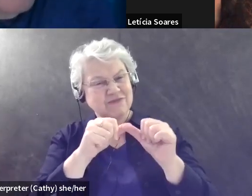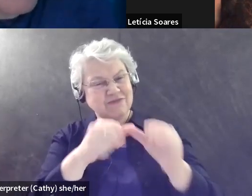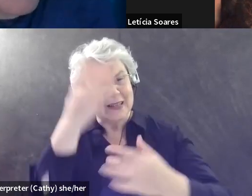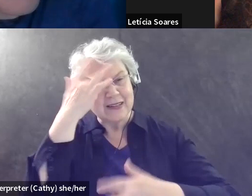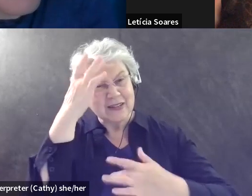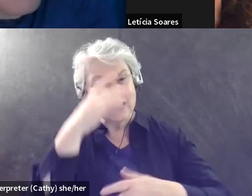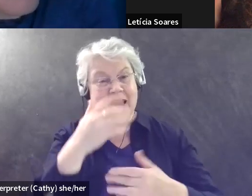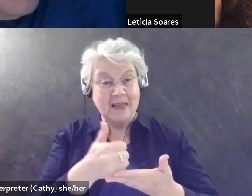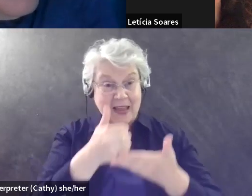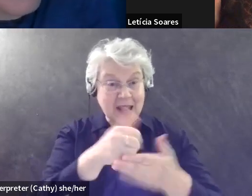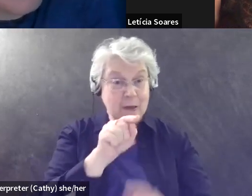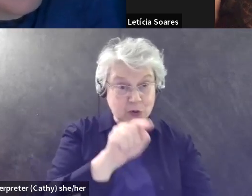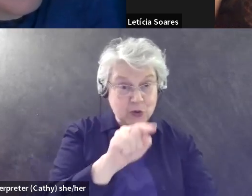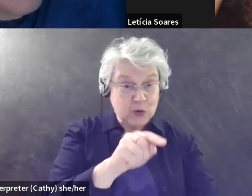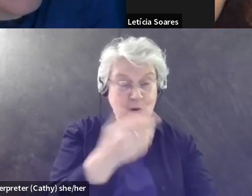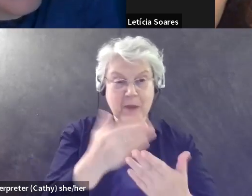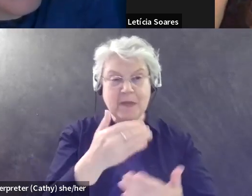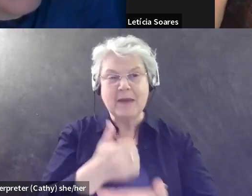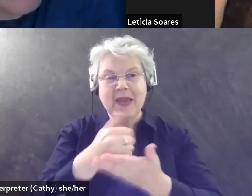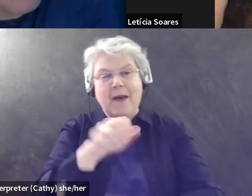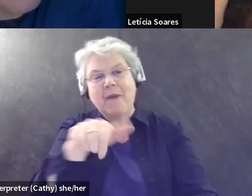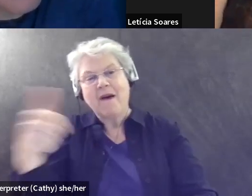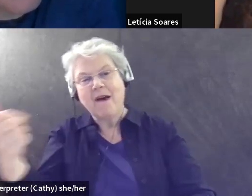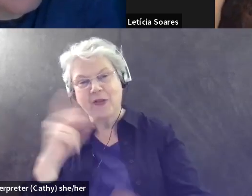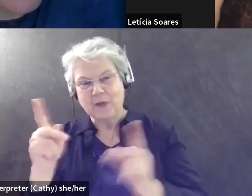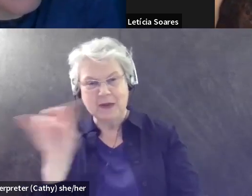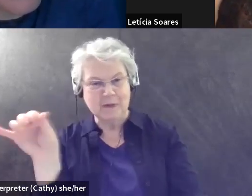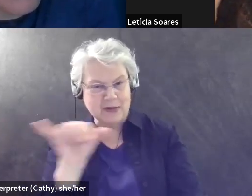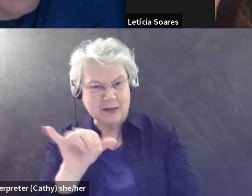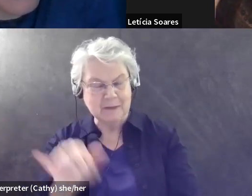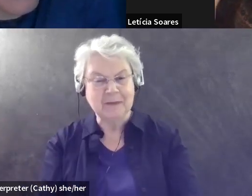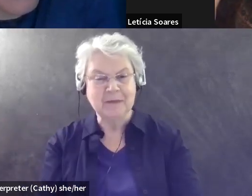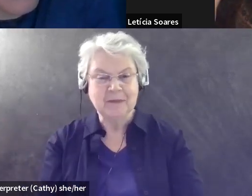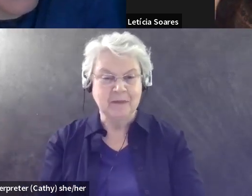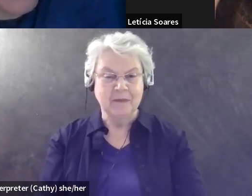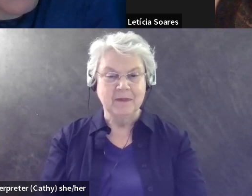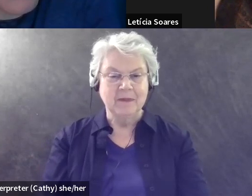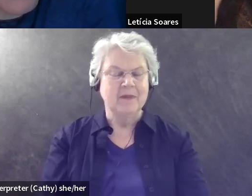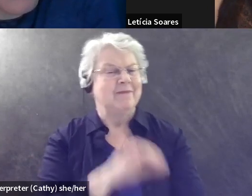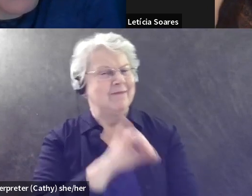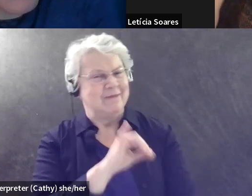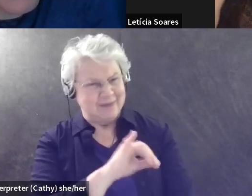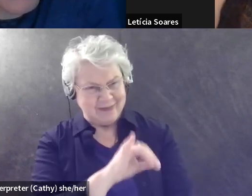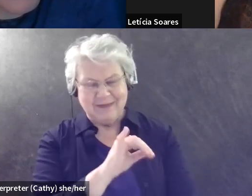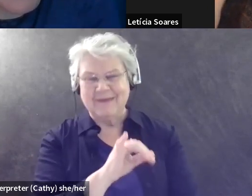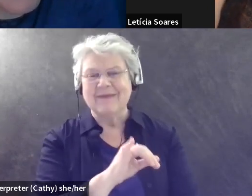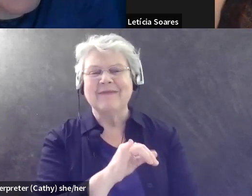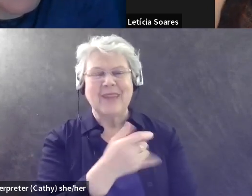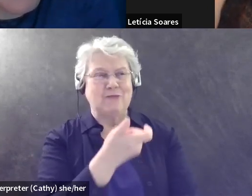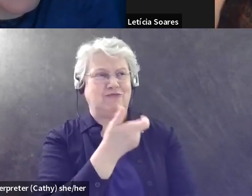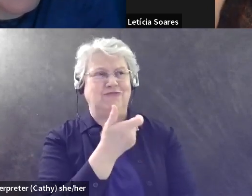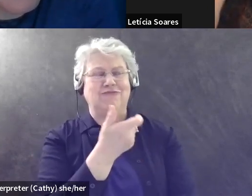birding? Yeah, so I, um, I do a lot of birding within